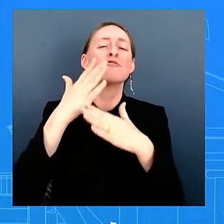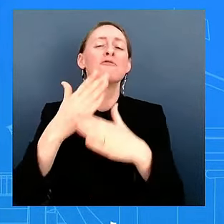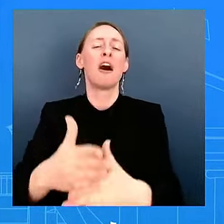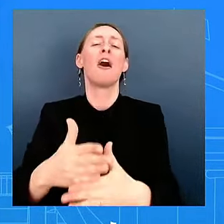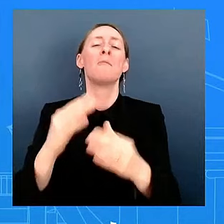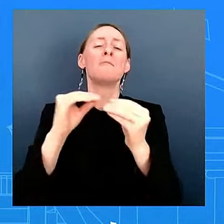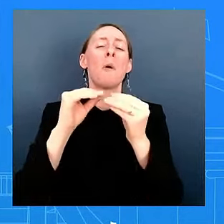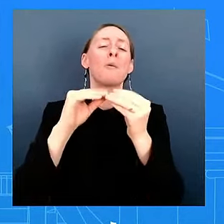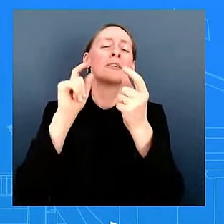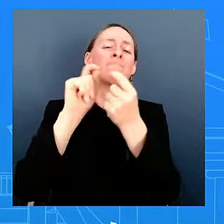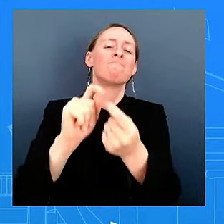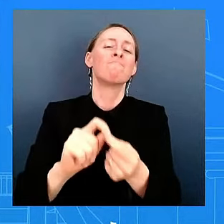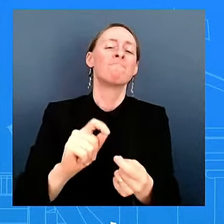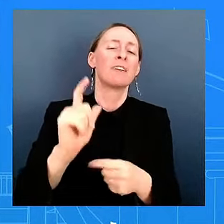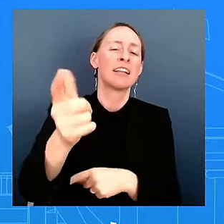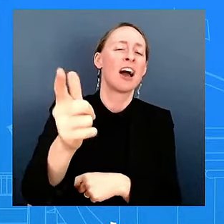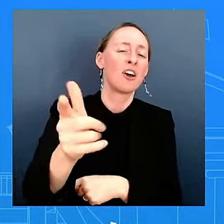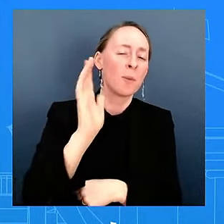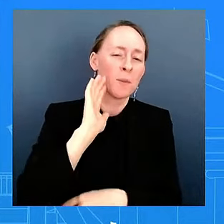hopefully, weeks.